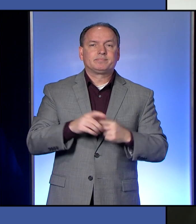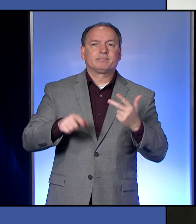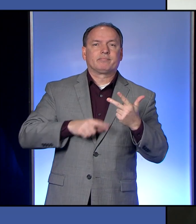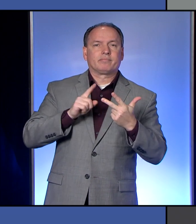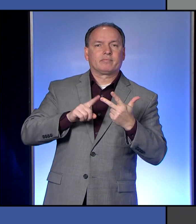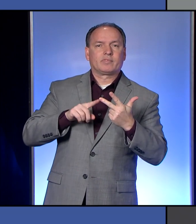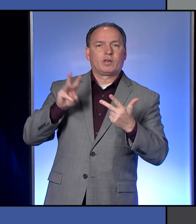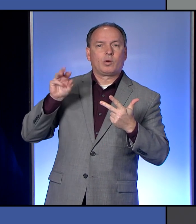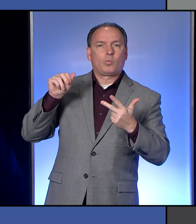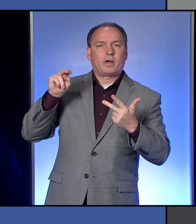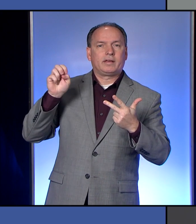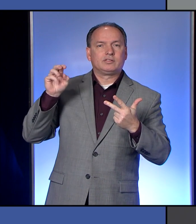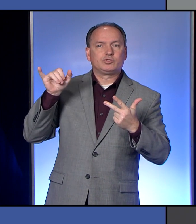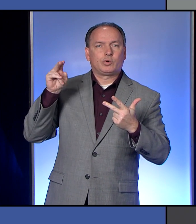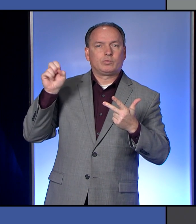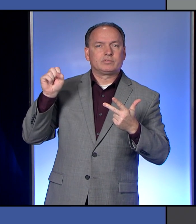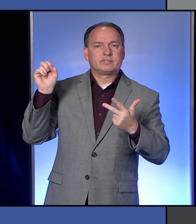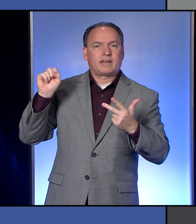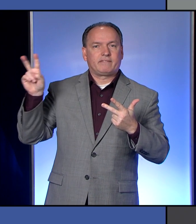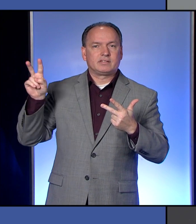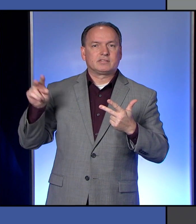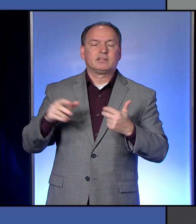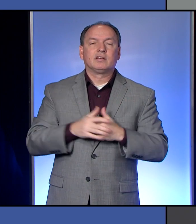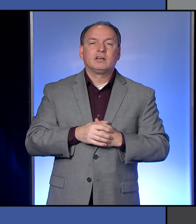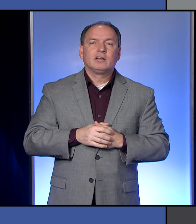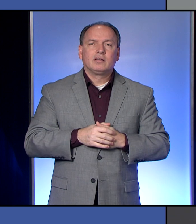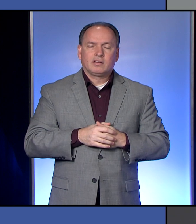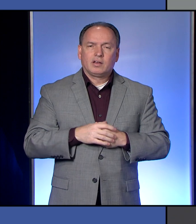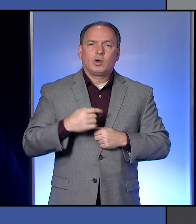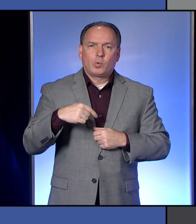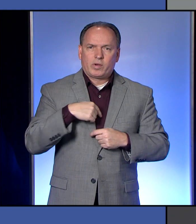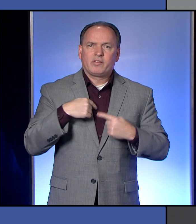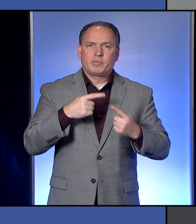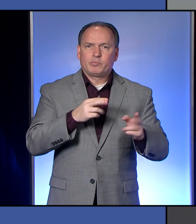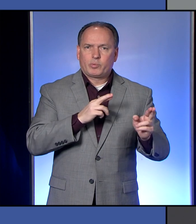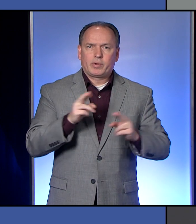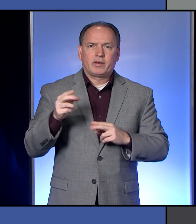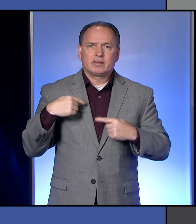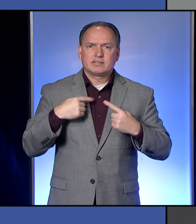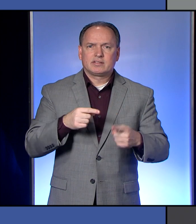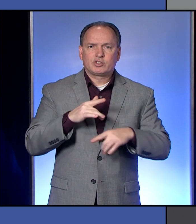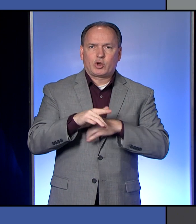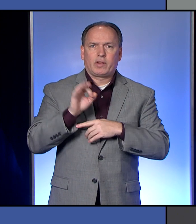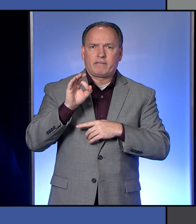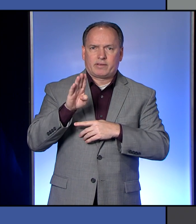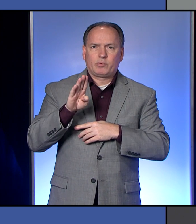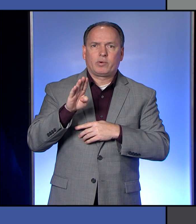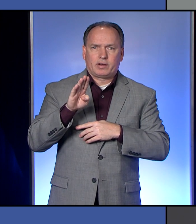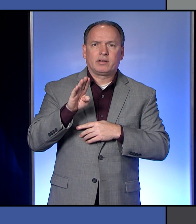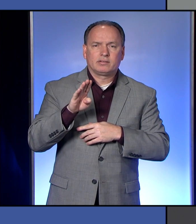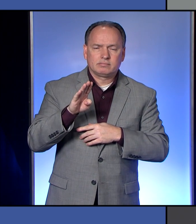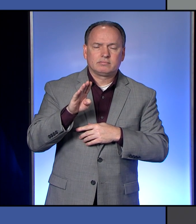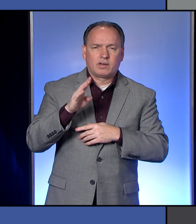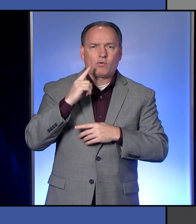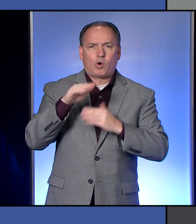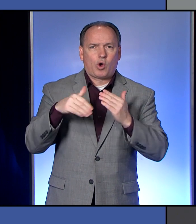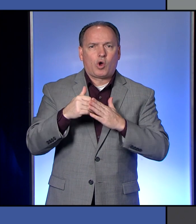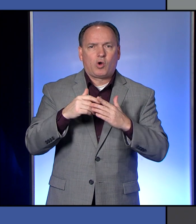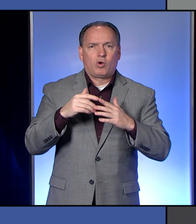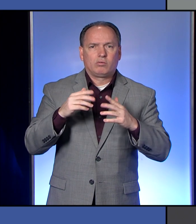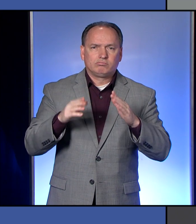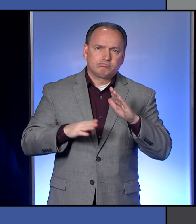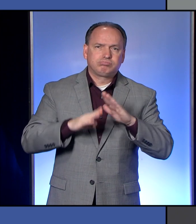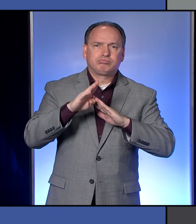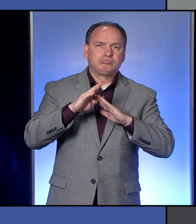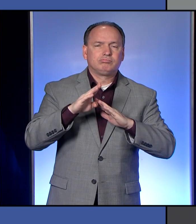This is Wayne Jones at St. Vincent. We have been preparing since early February for all of this, receiving